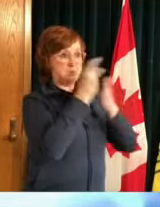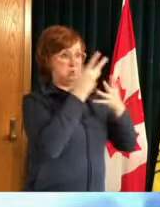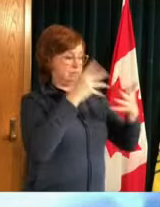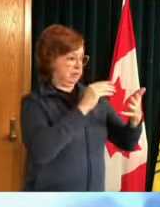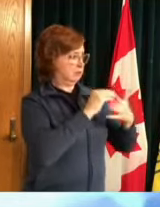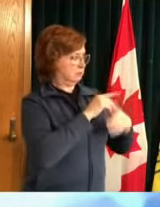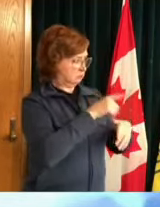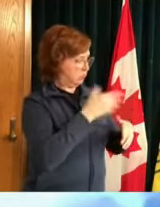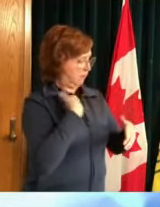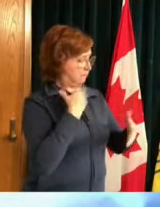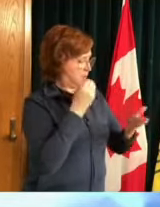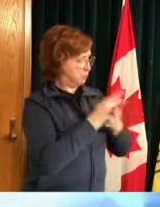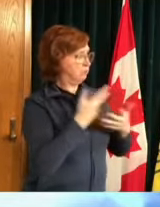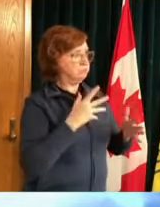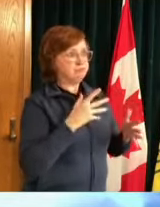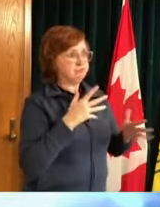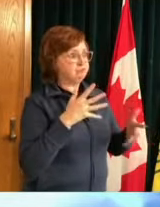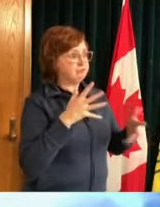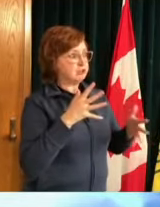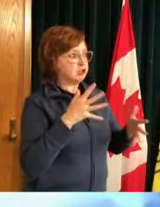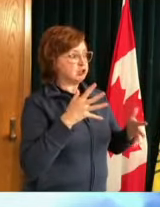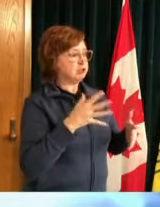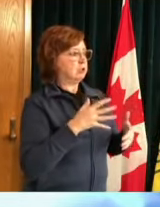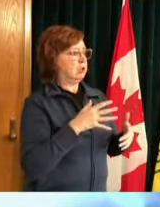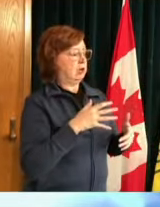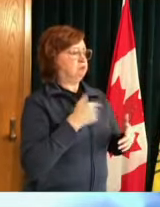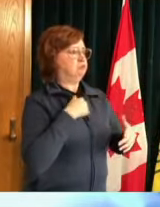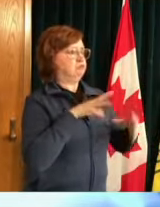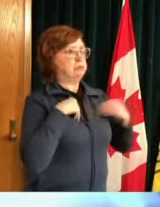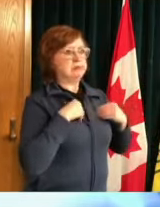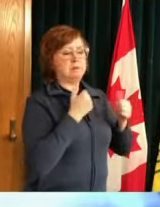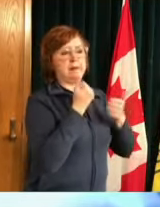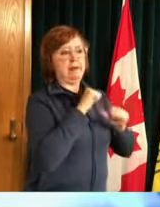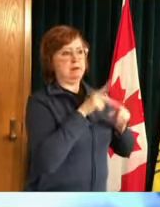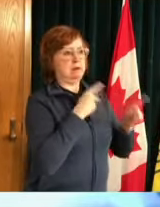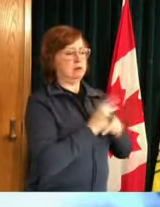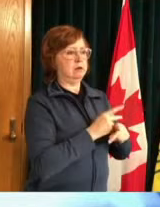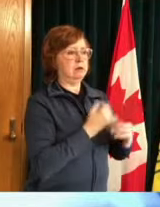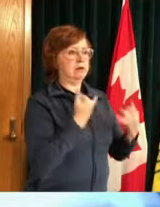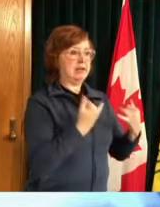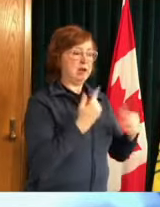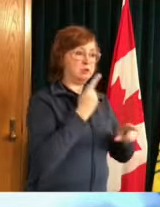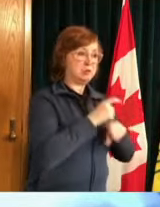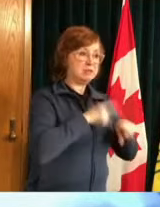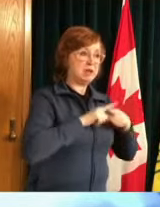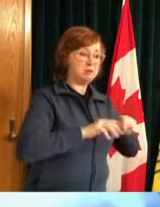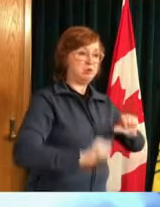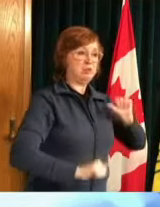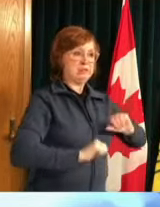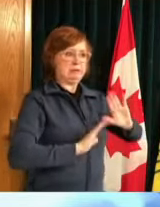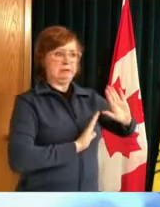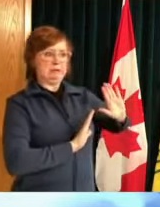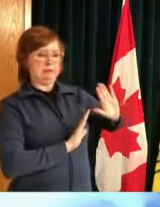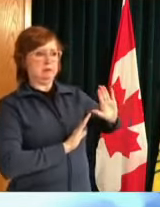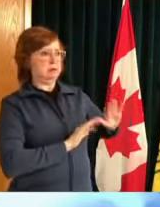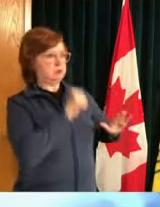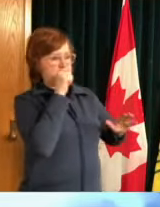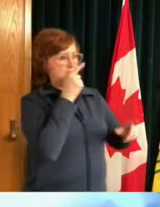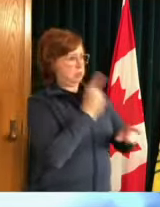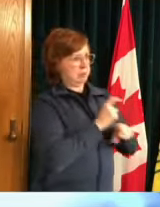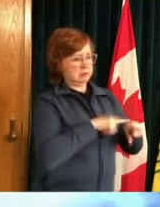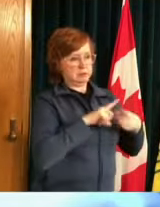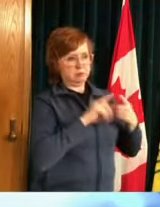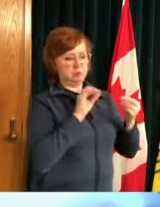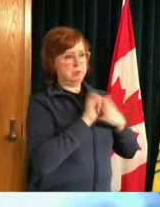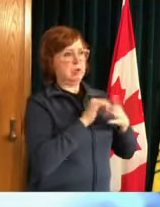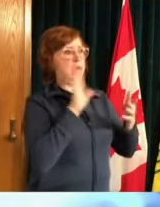shop a vaccine only works once it's in your arm and has that two or three weeks to work so sitting and waiting